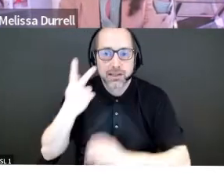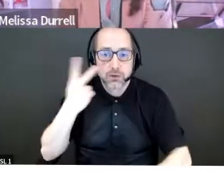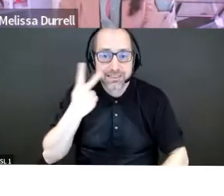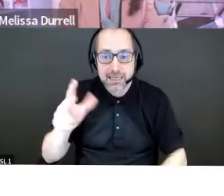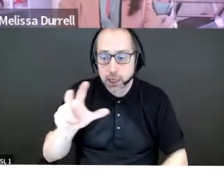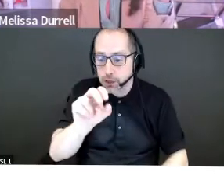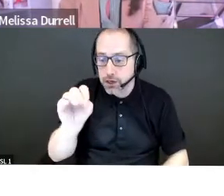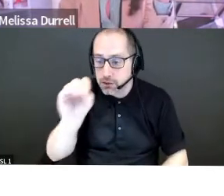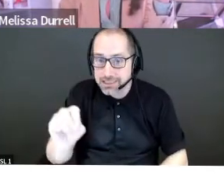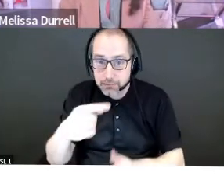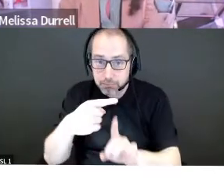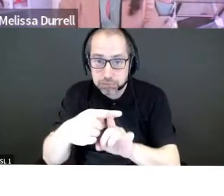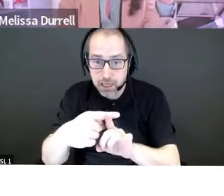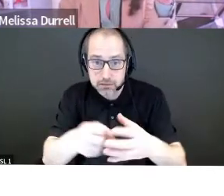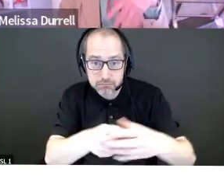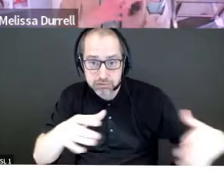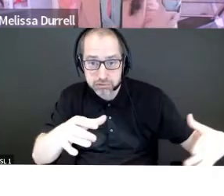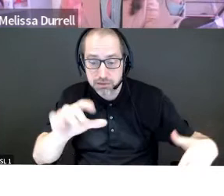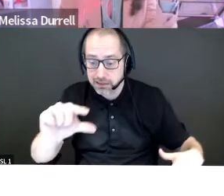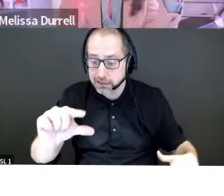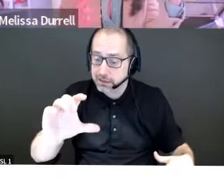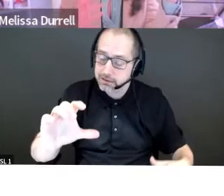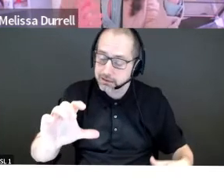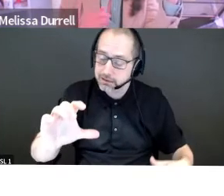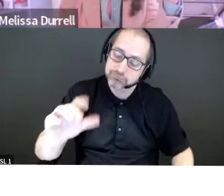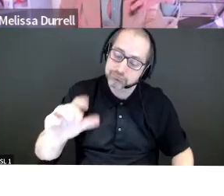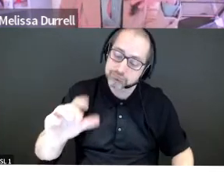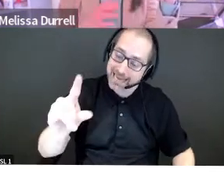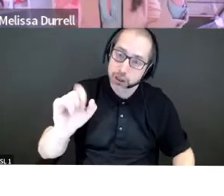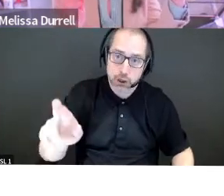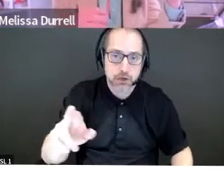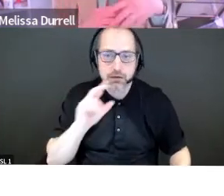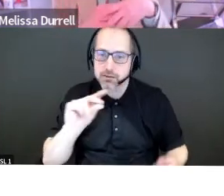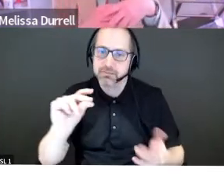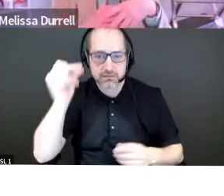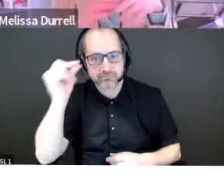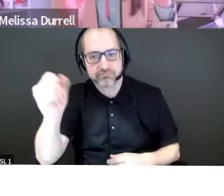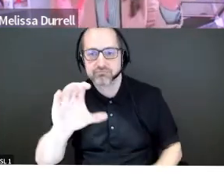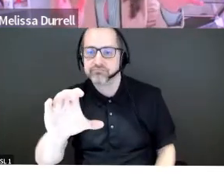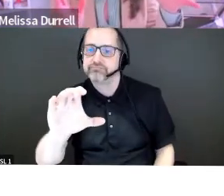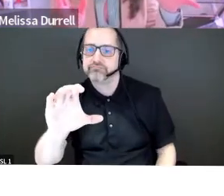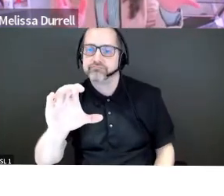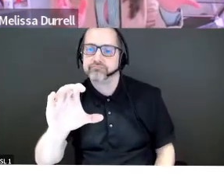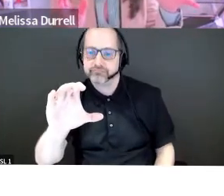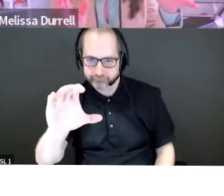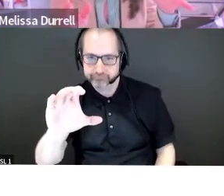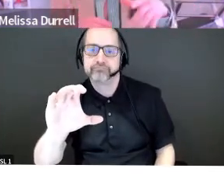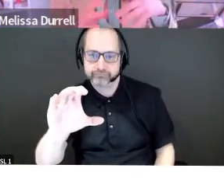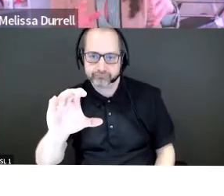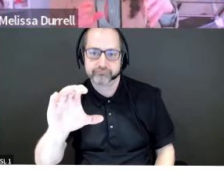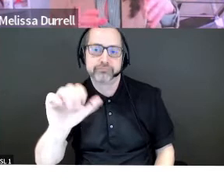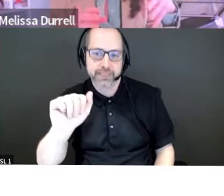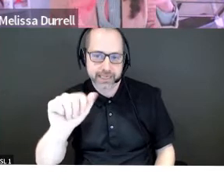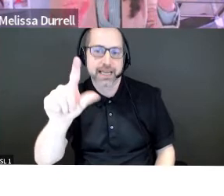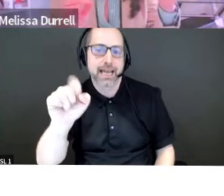CAGR, go for it. Cause basically what we're saying is that this market is growing. I mean, 30% CAGR, you're not going to see it very often,